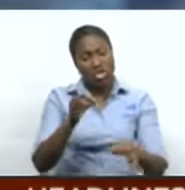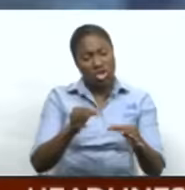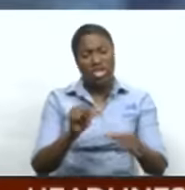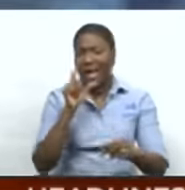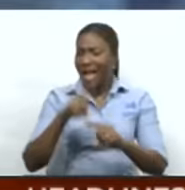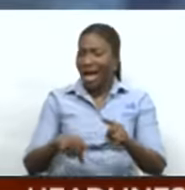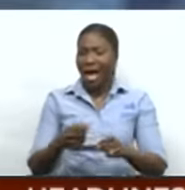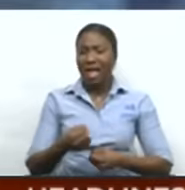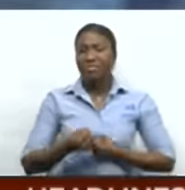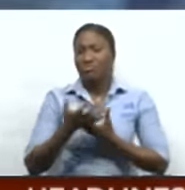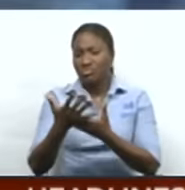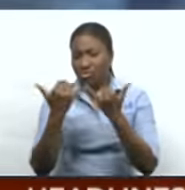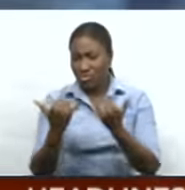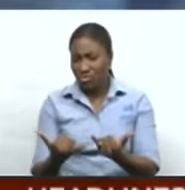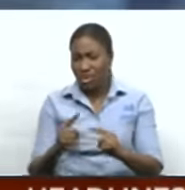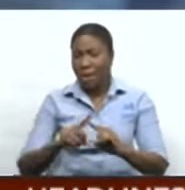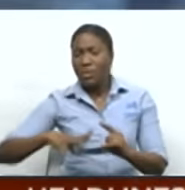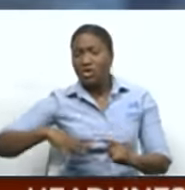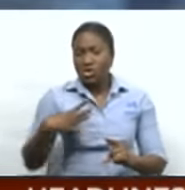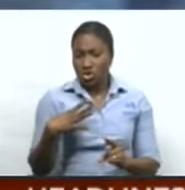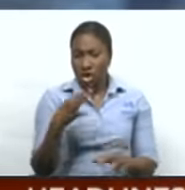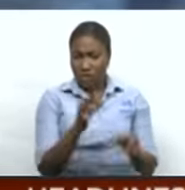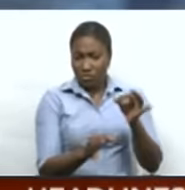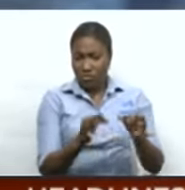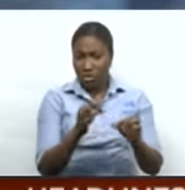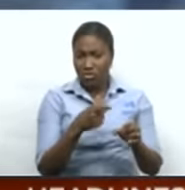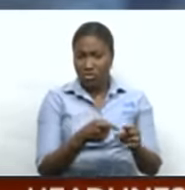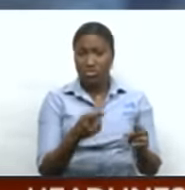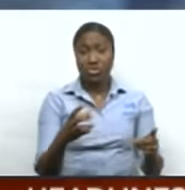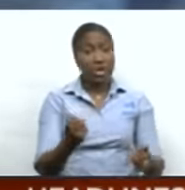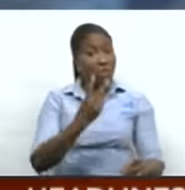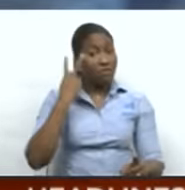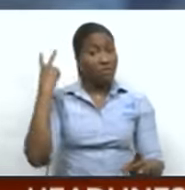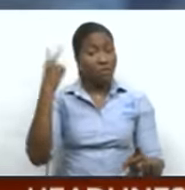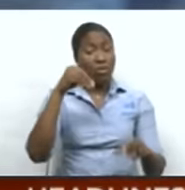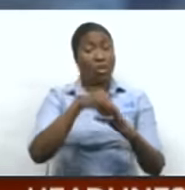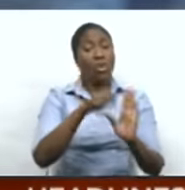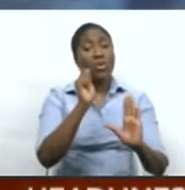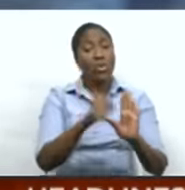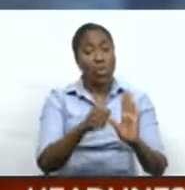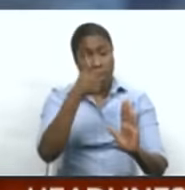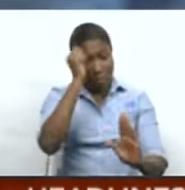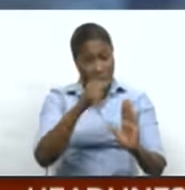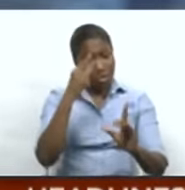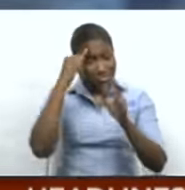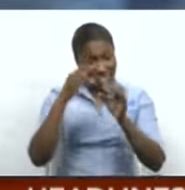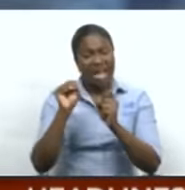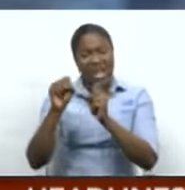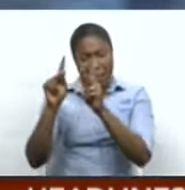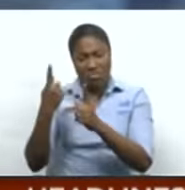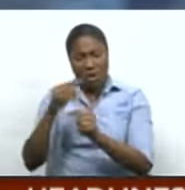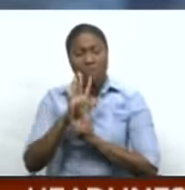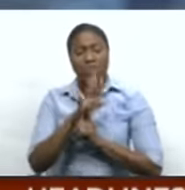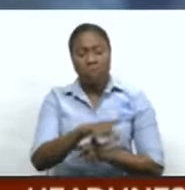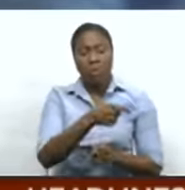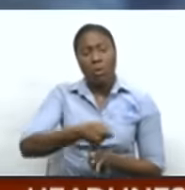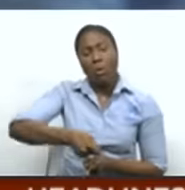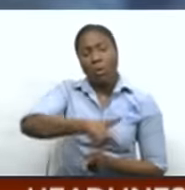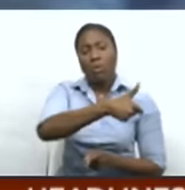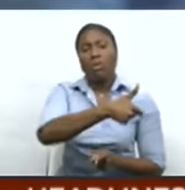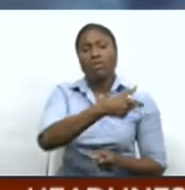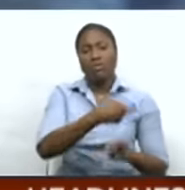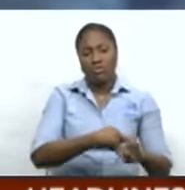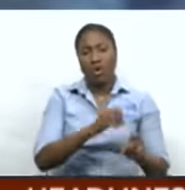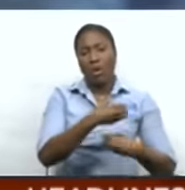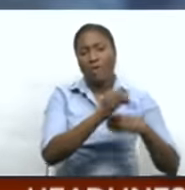comment. However, Chief Magistrate Marcia Es sees a scored a major victory after the Court of Appeal ruled that she had been coerced and forced